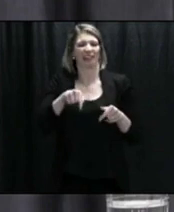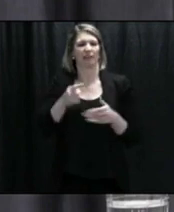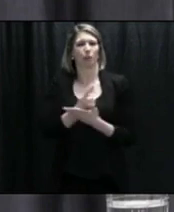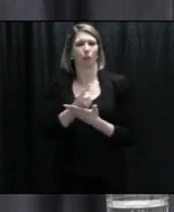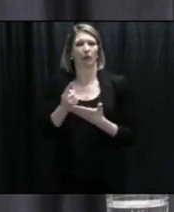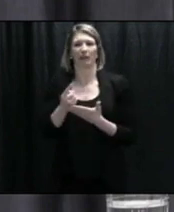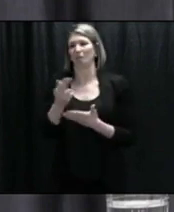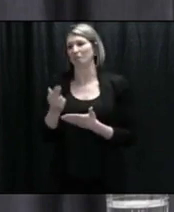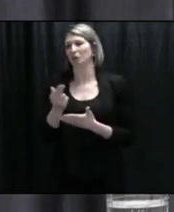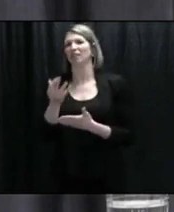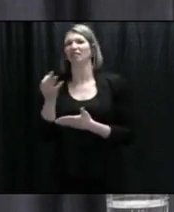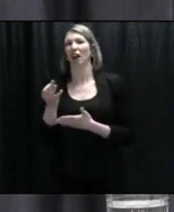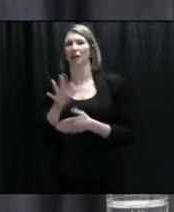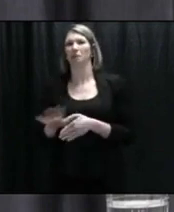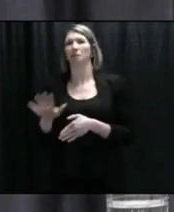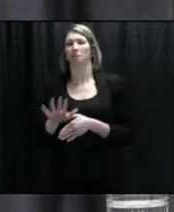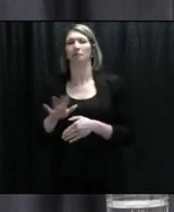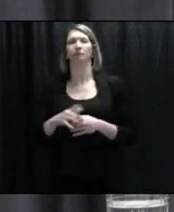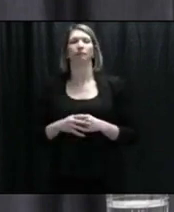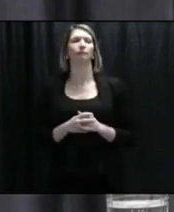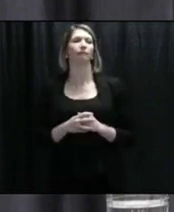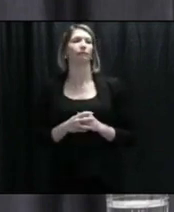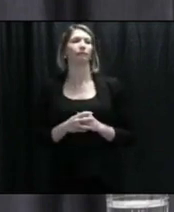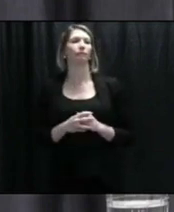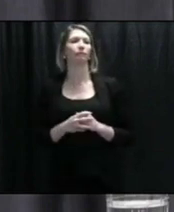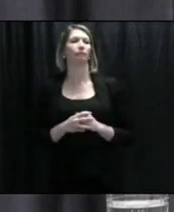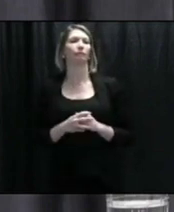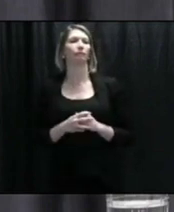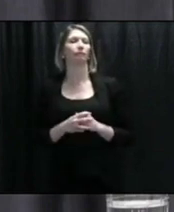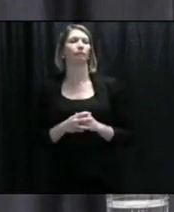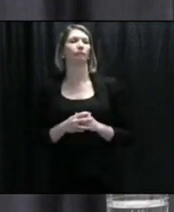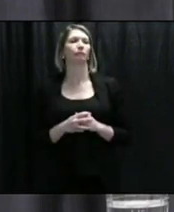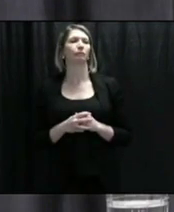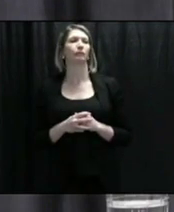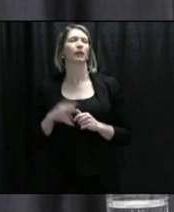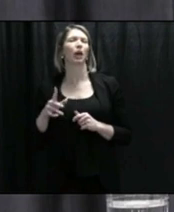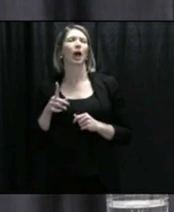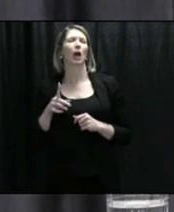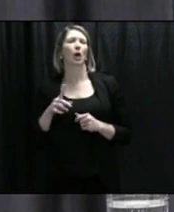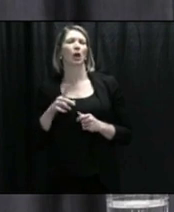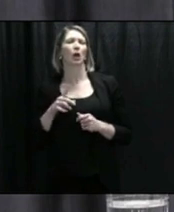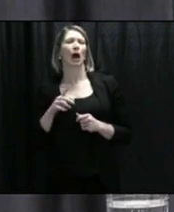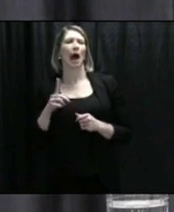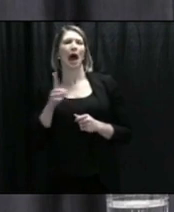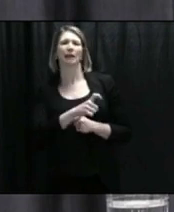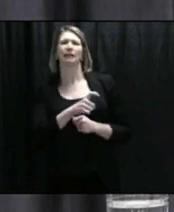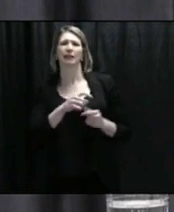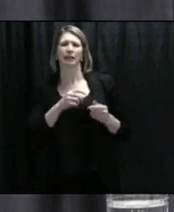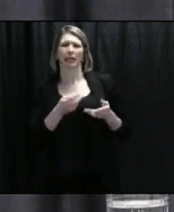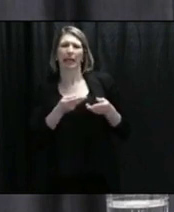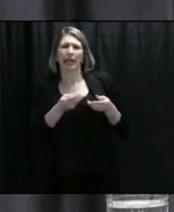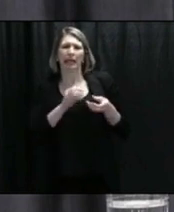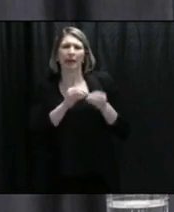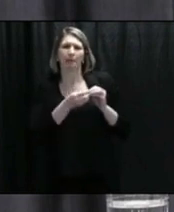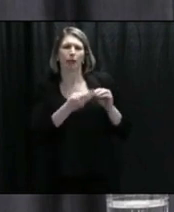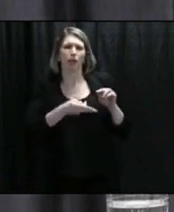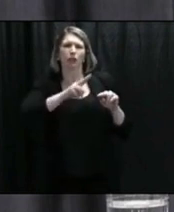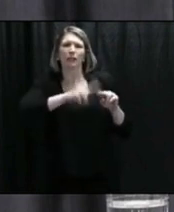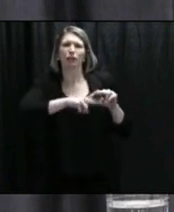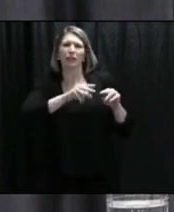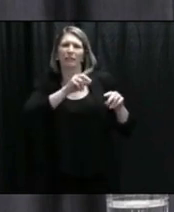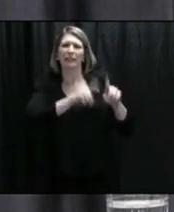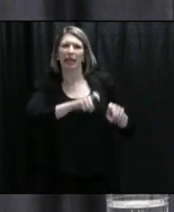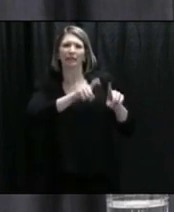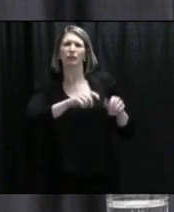And about how much do you look at the computer to sort quantify that? What does that mean increasing over the course of the week? Currently, my